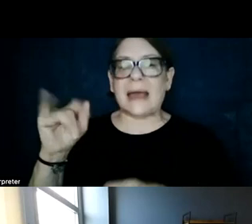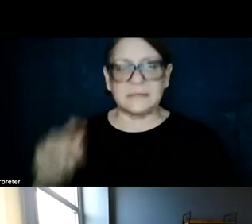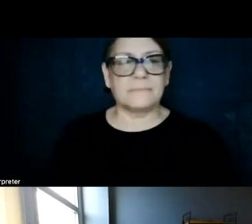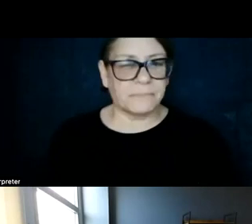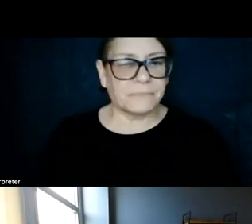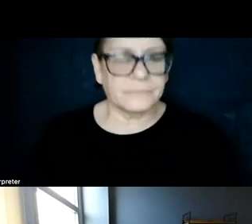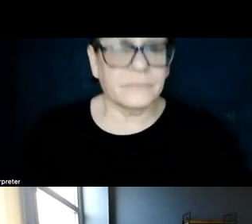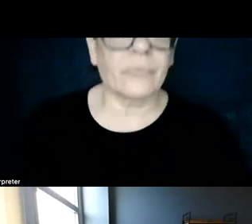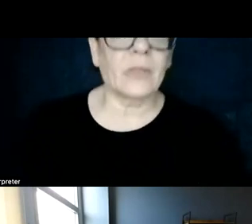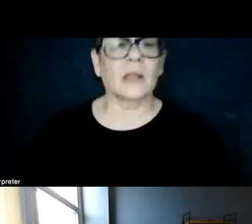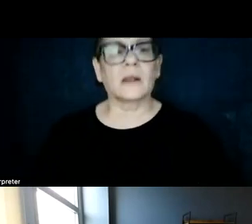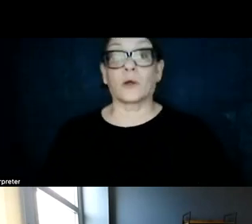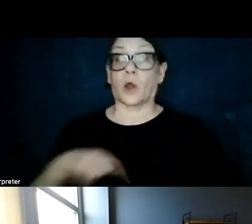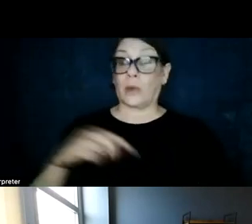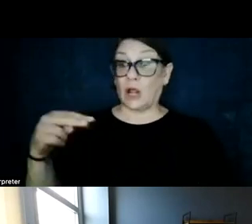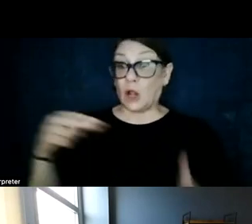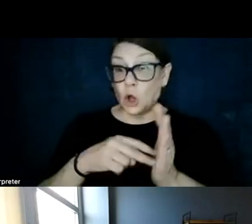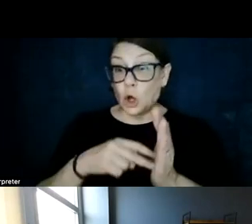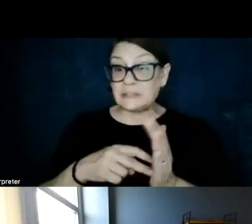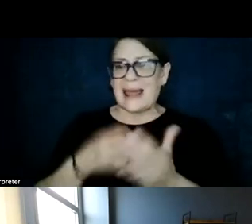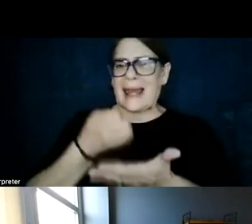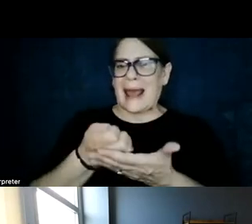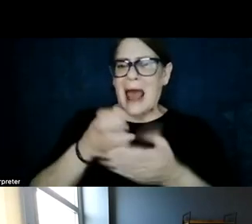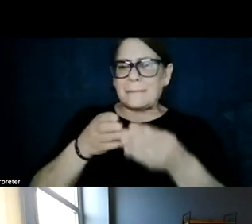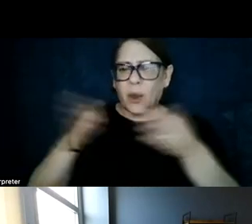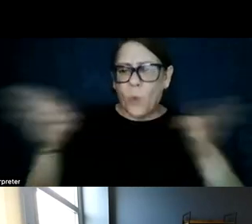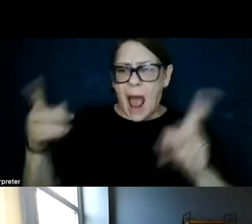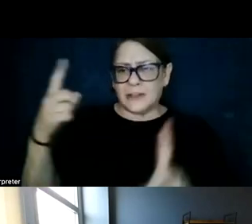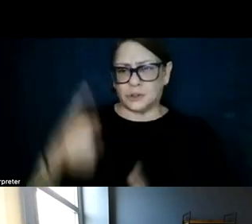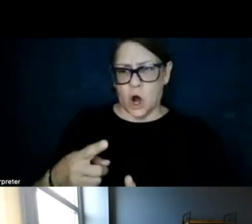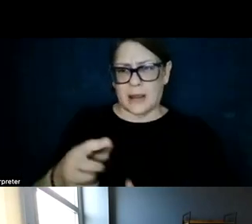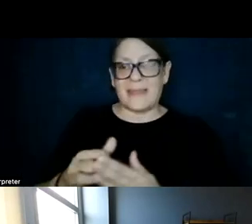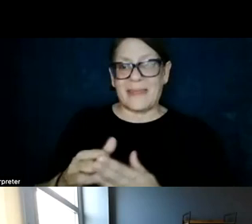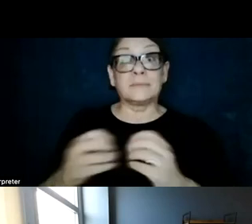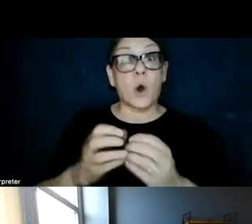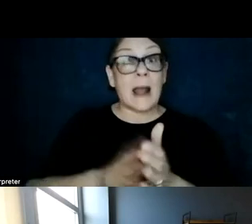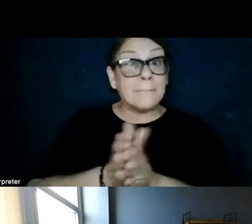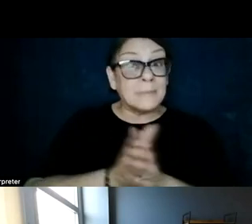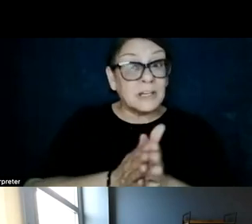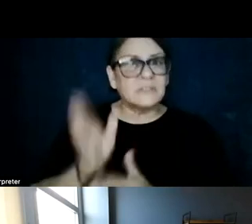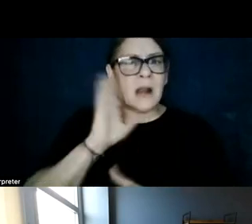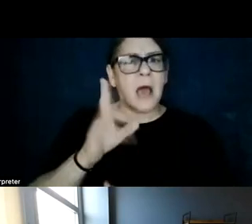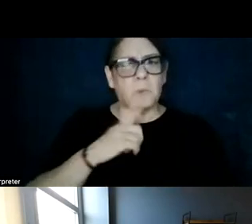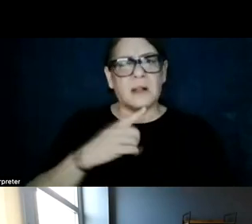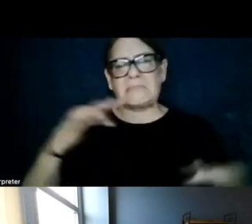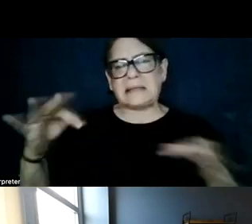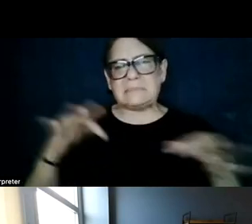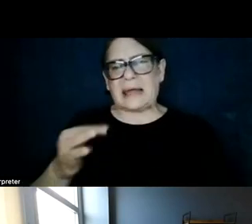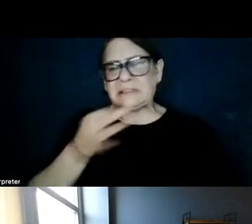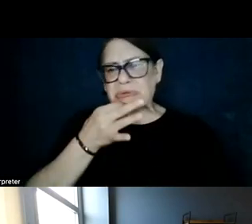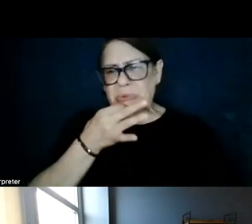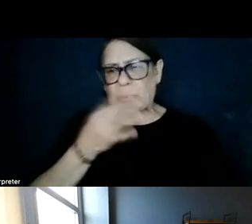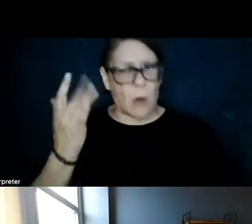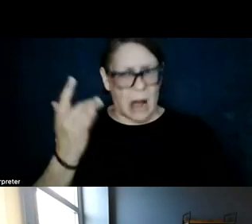And we looked at an economy-wide target. So that is the more ambitious target, and I'll explain in a little bit